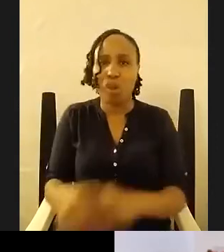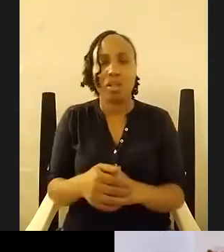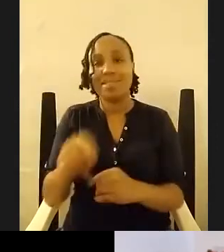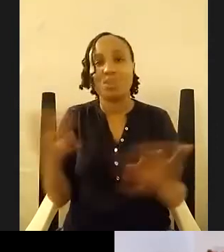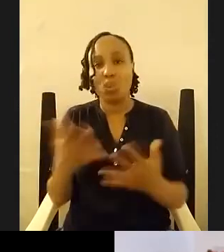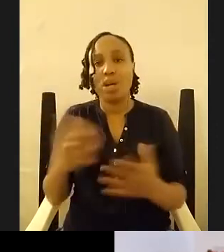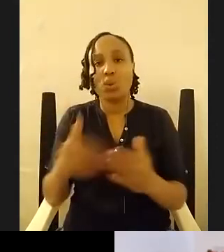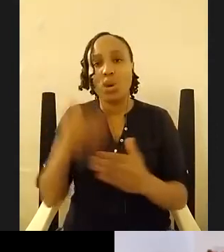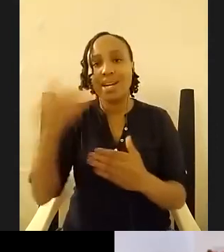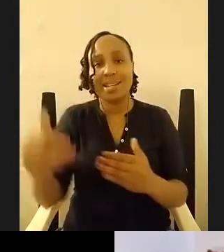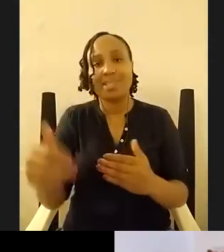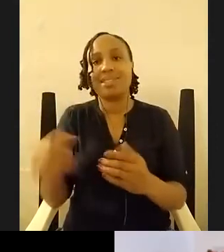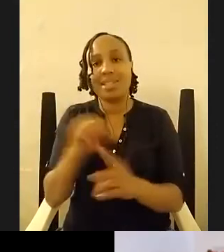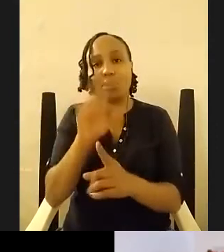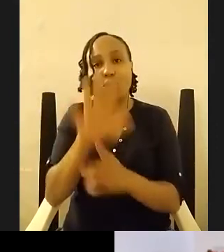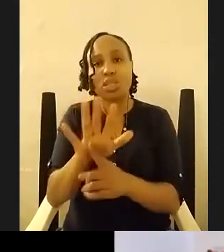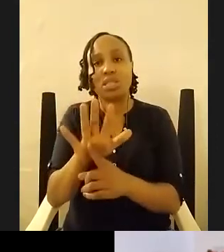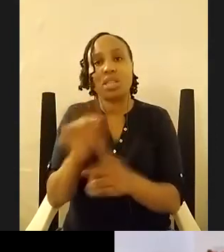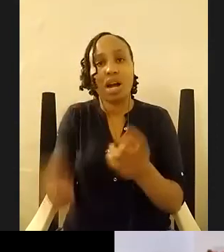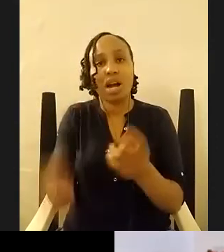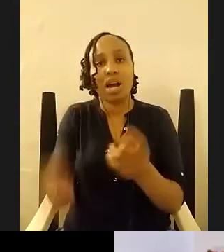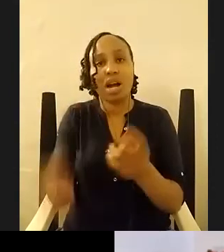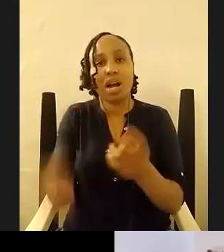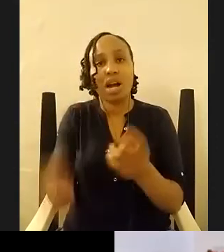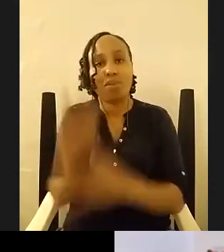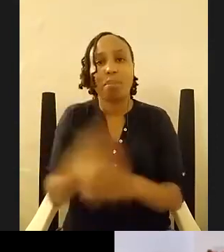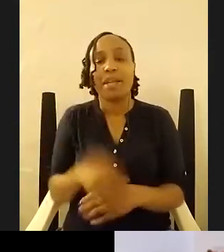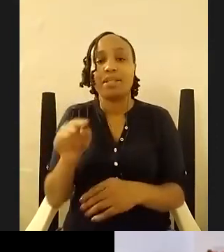there's always there's always an degwa trying to ask questions